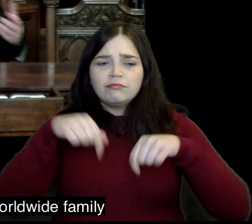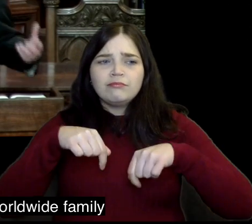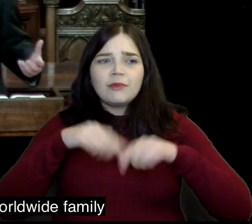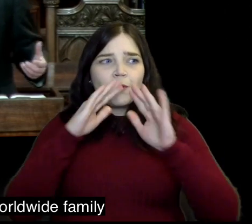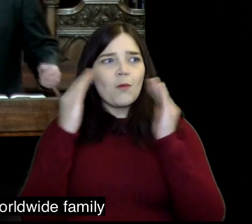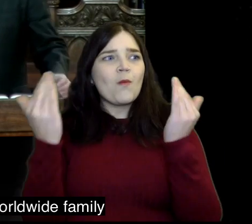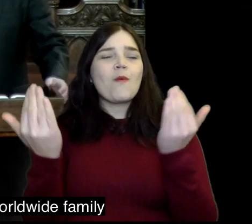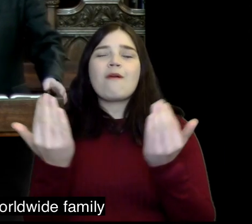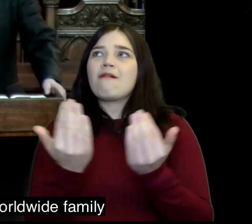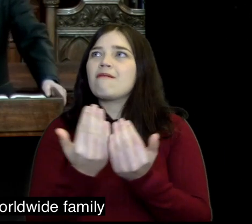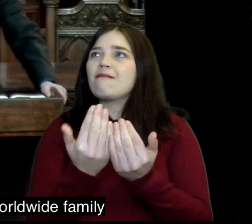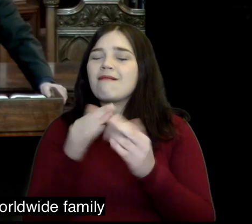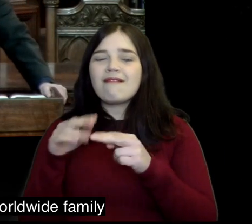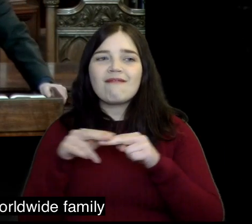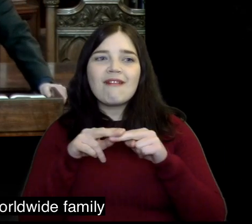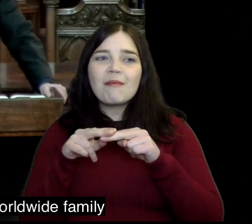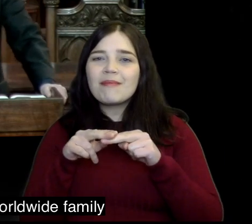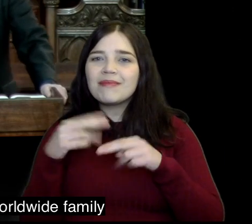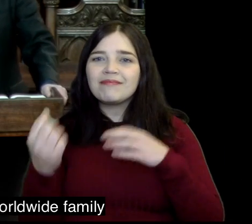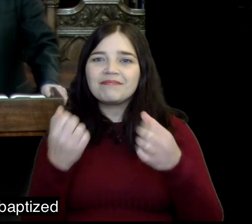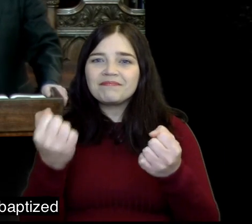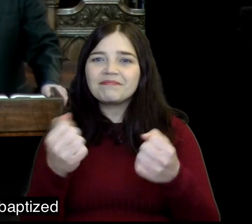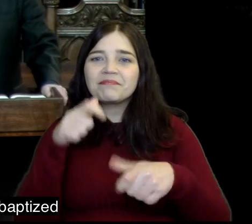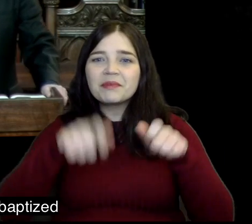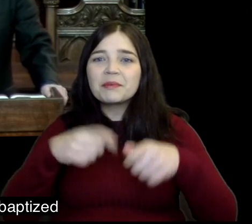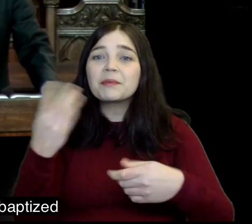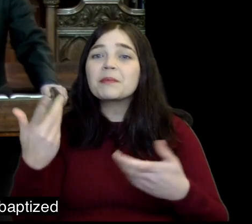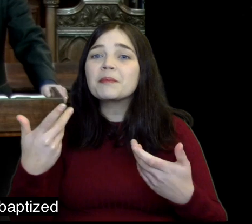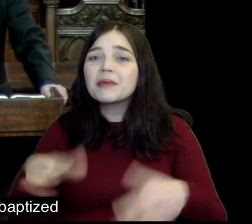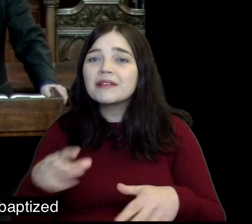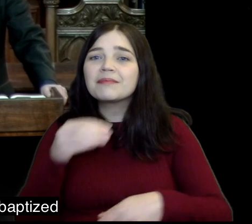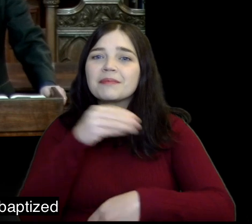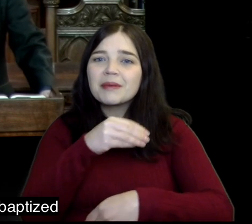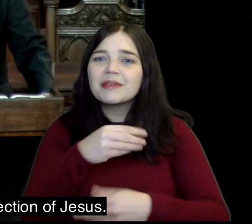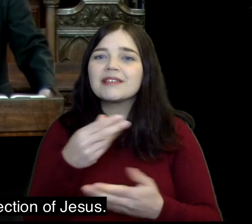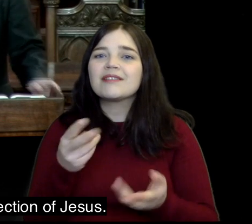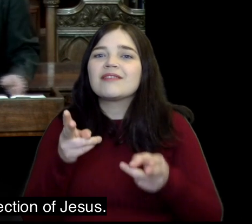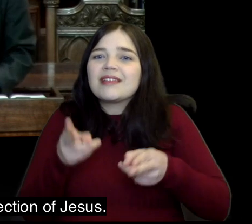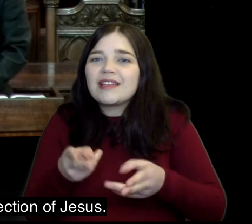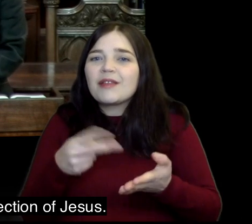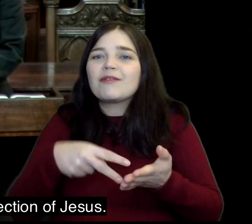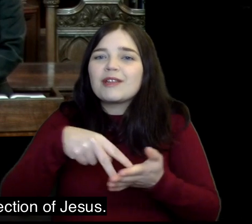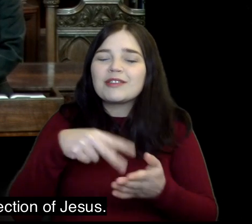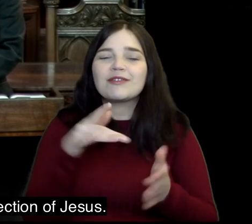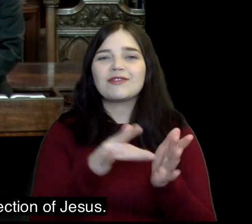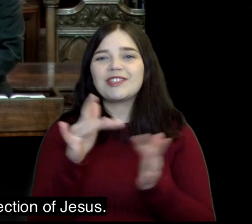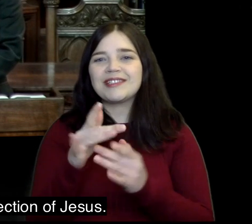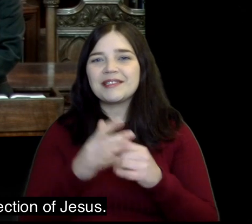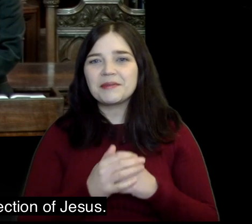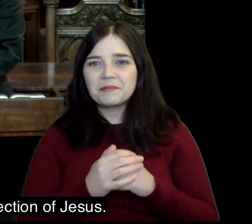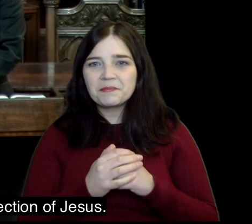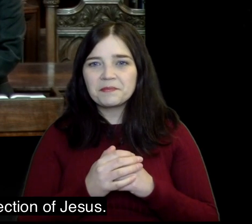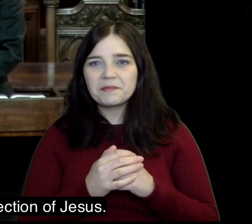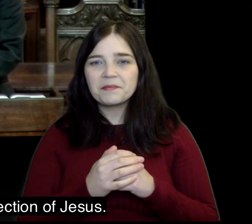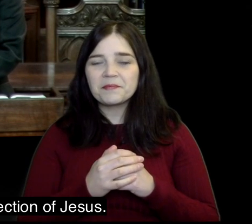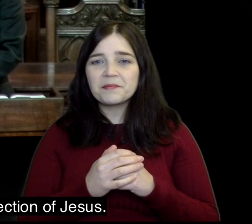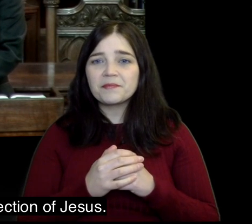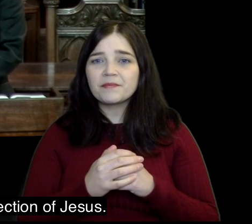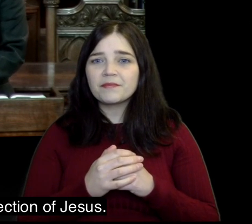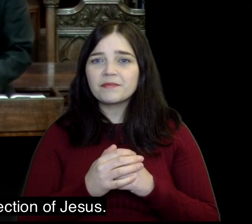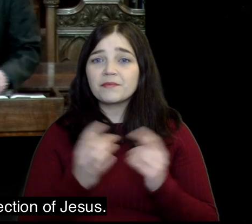part of that worldwide family of people that are baptized into the death and resurrection of Jesus